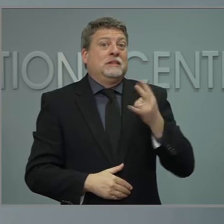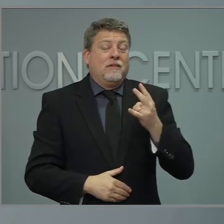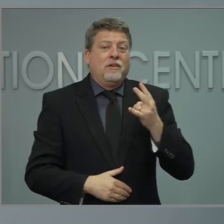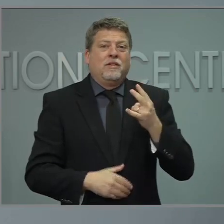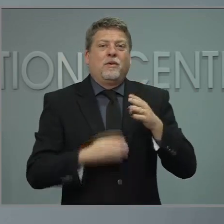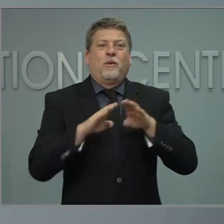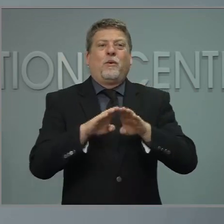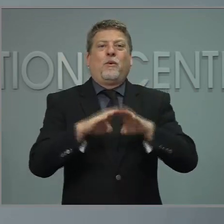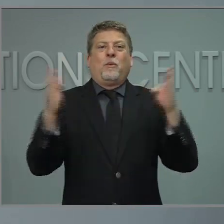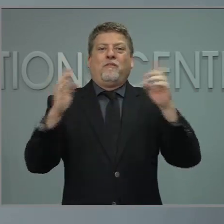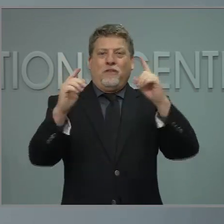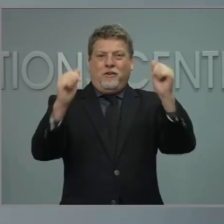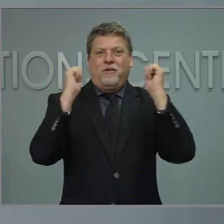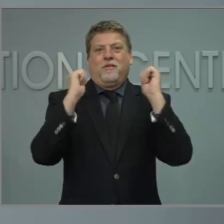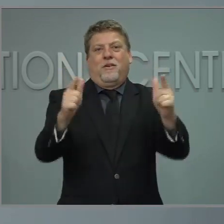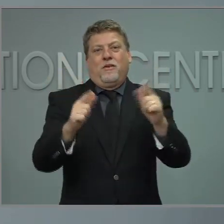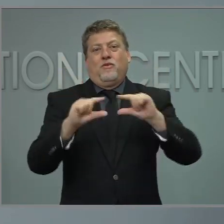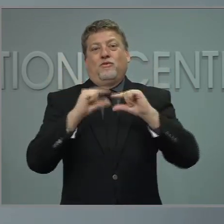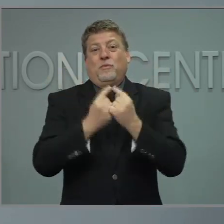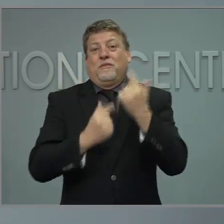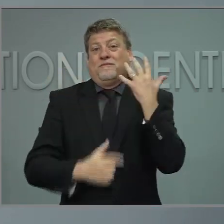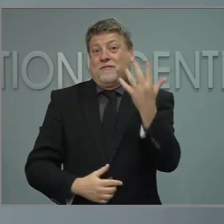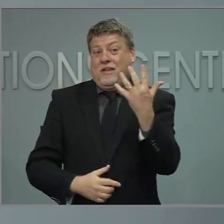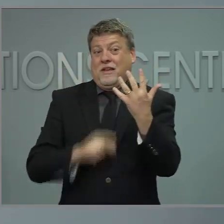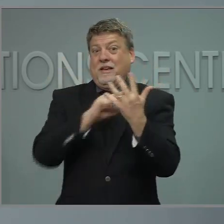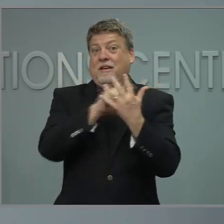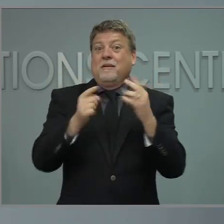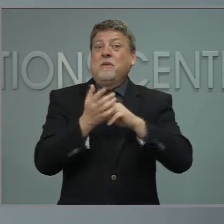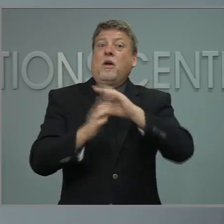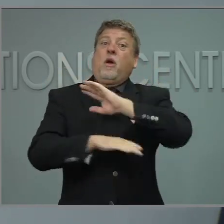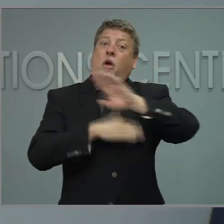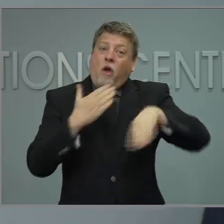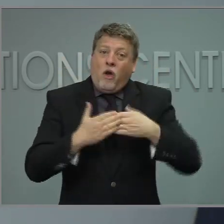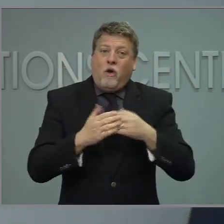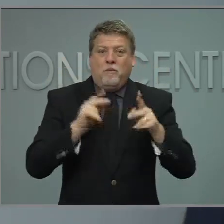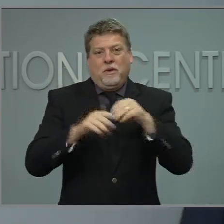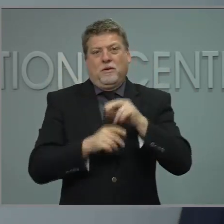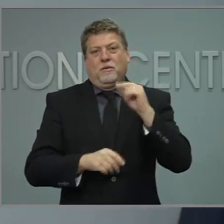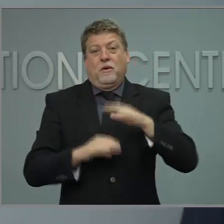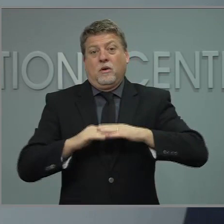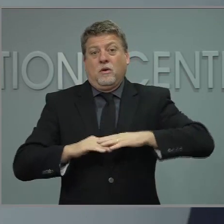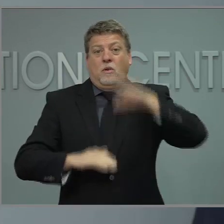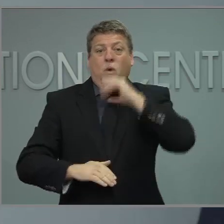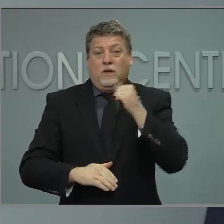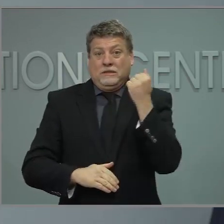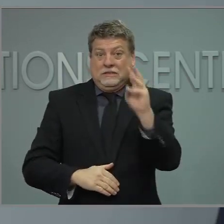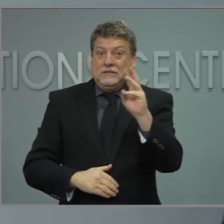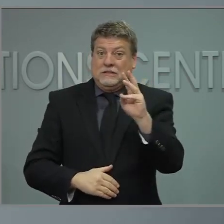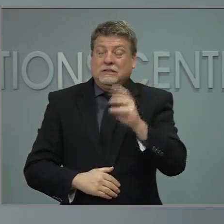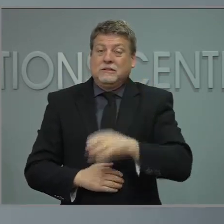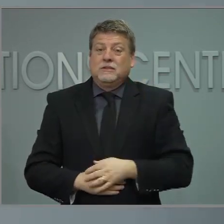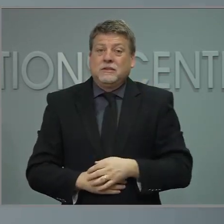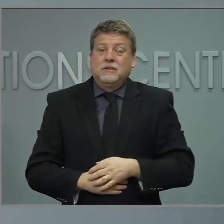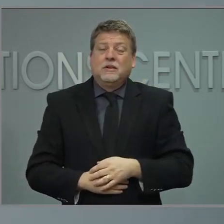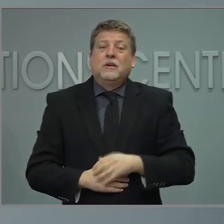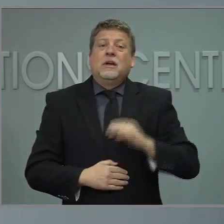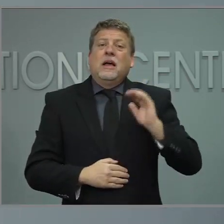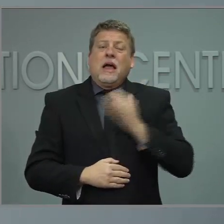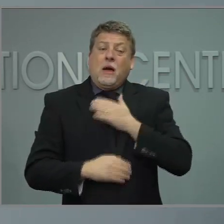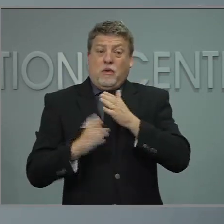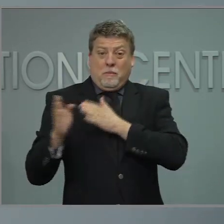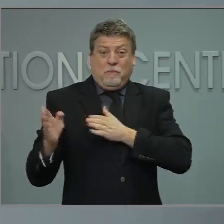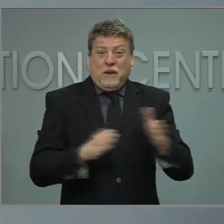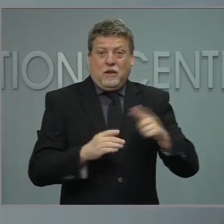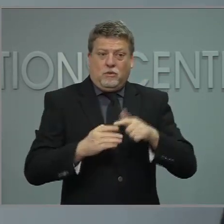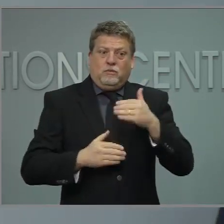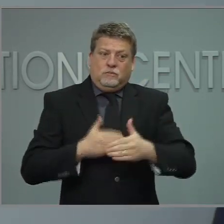The accelerated timeline will allow us to double down on our fast and fair approach to getting people vaccinated. North Carolina